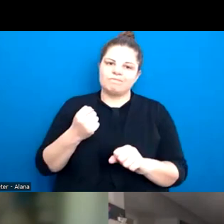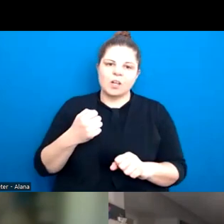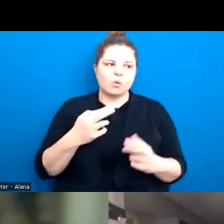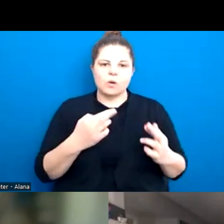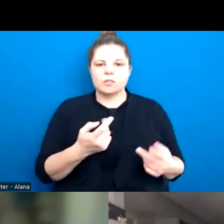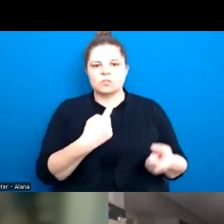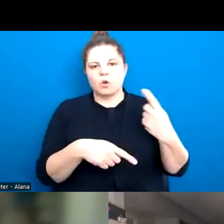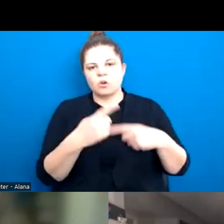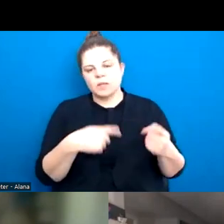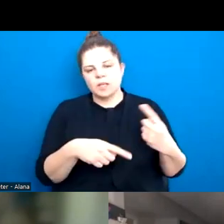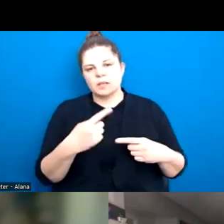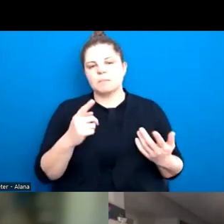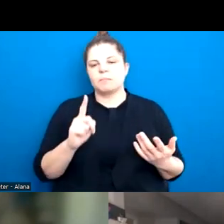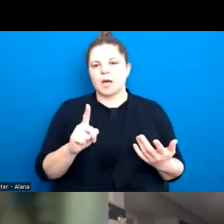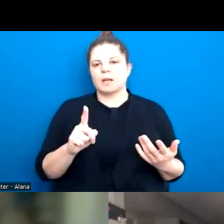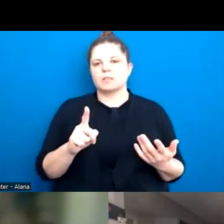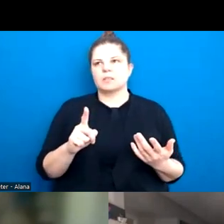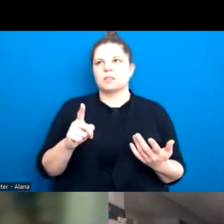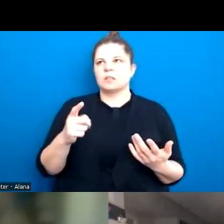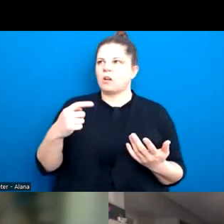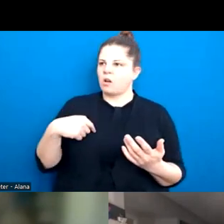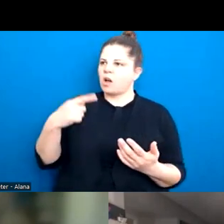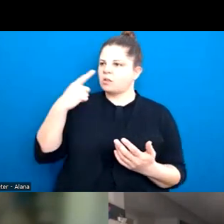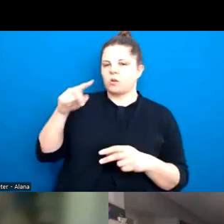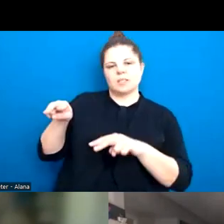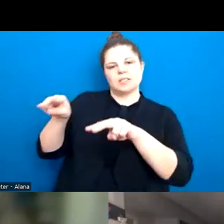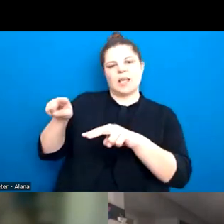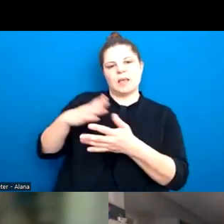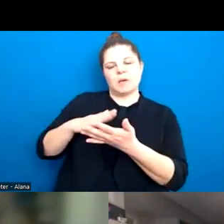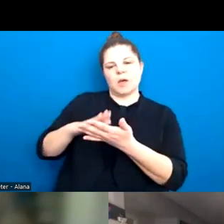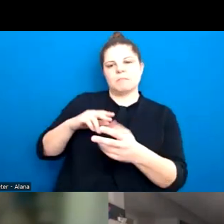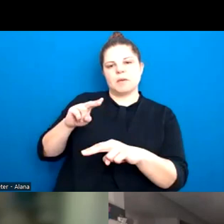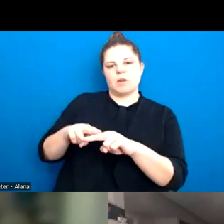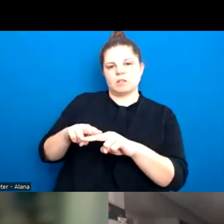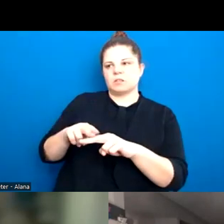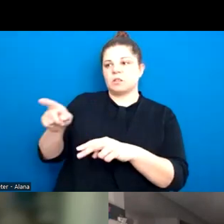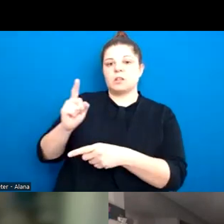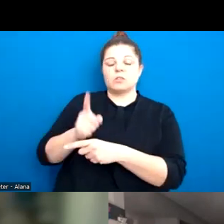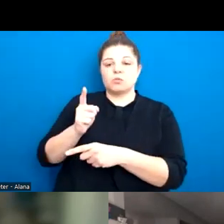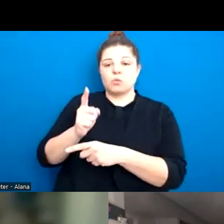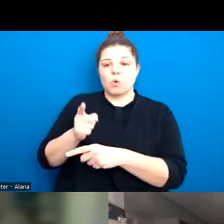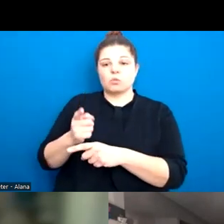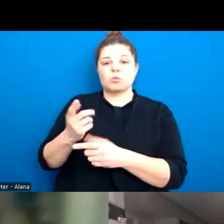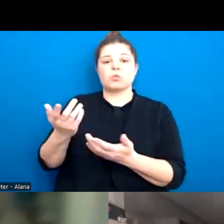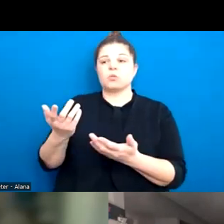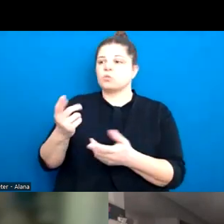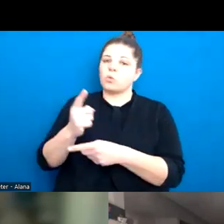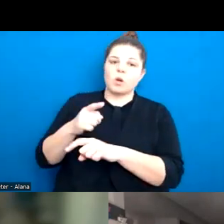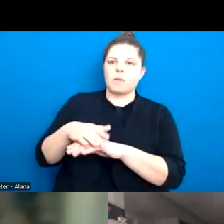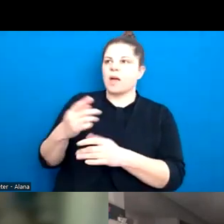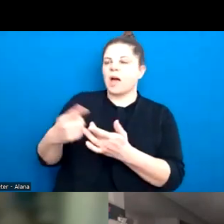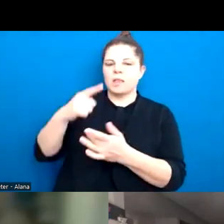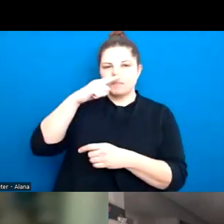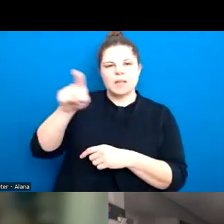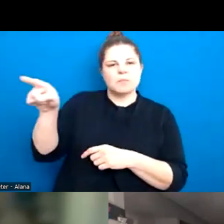another thing I really noticed was how I saw them interact with media and stories about this topic and about other people.